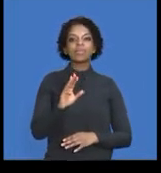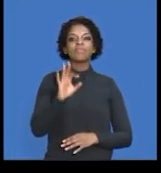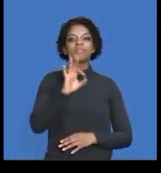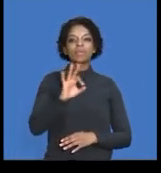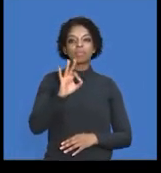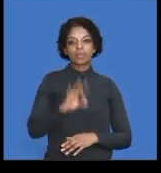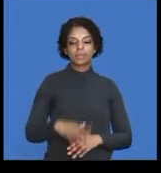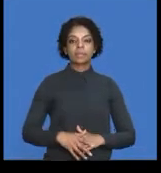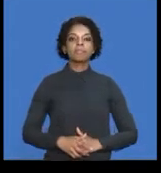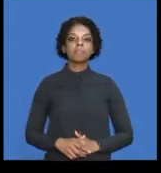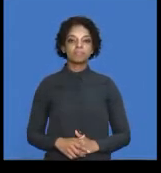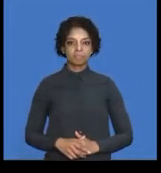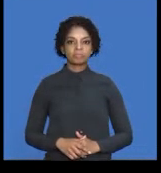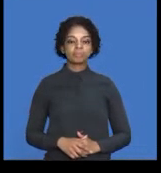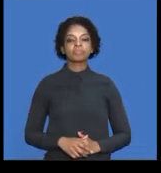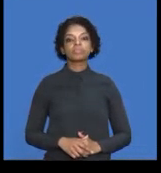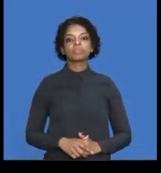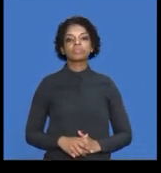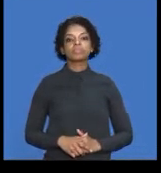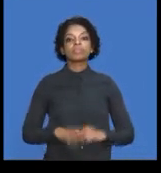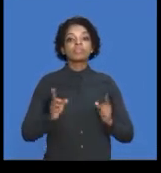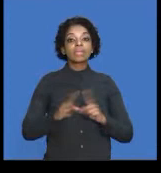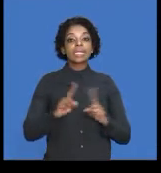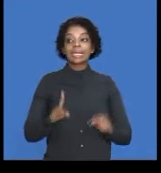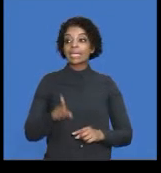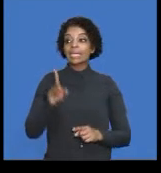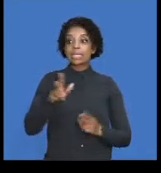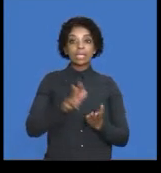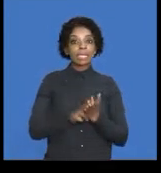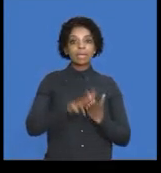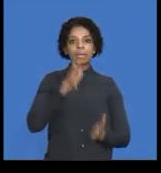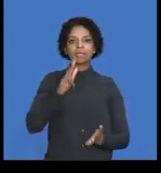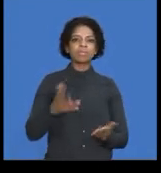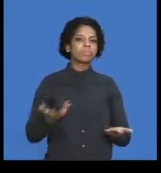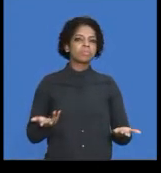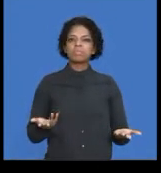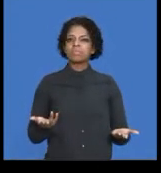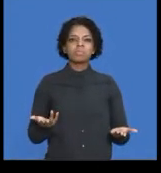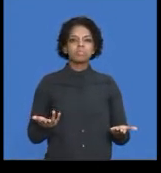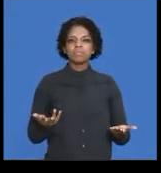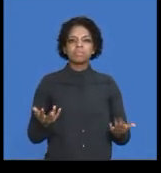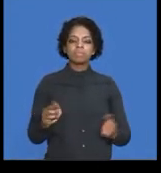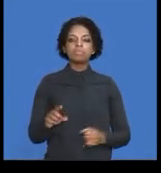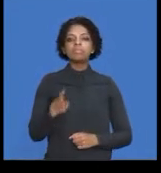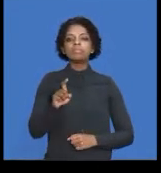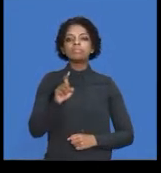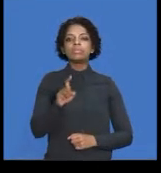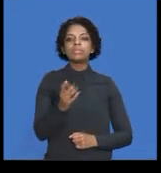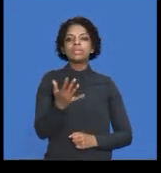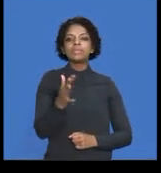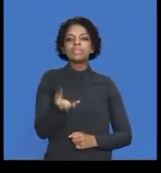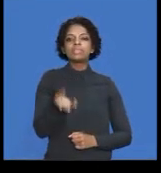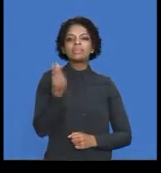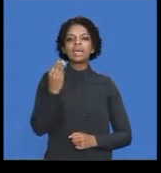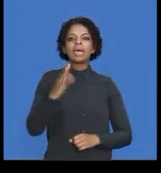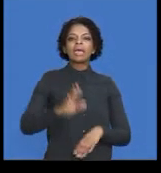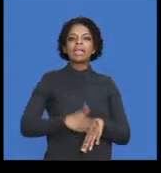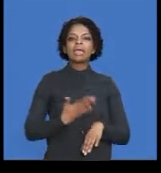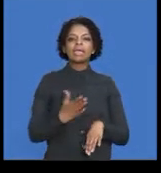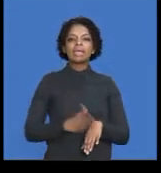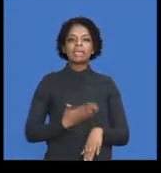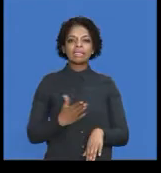Future traders did not approve this discount, stating that the payment was received late.